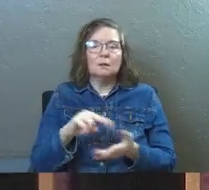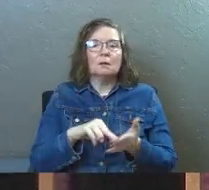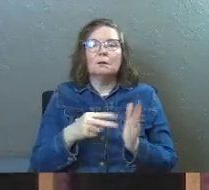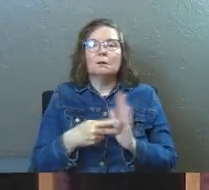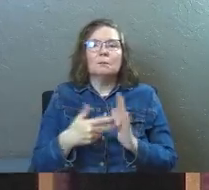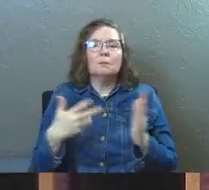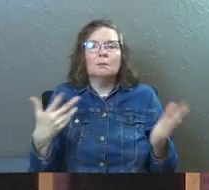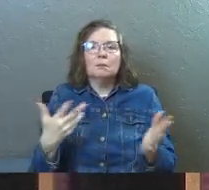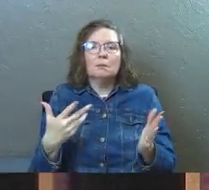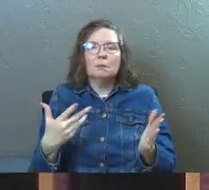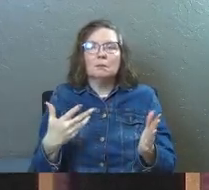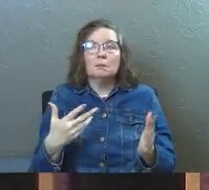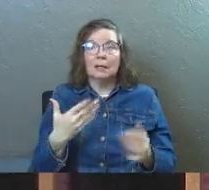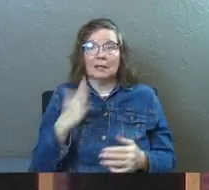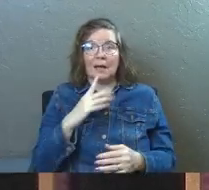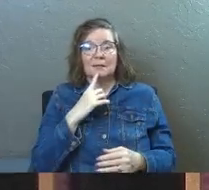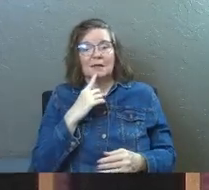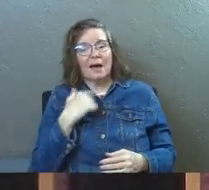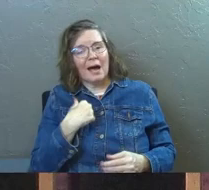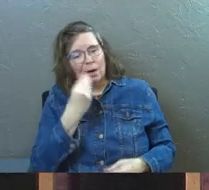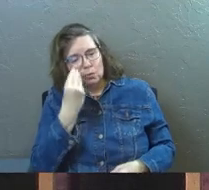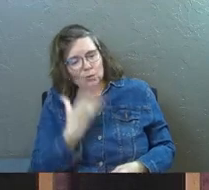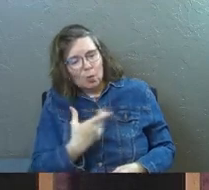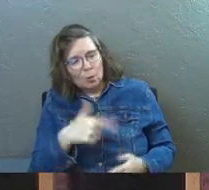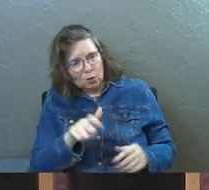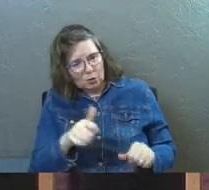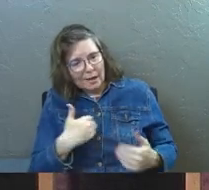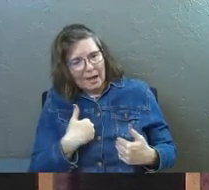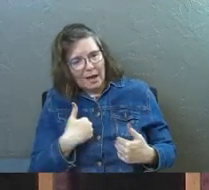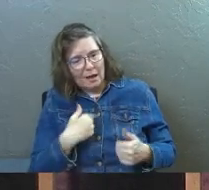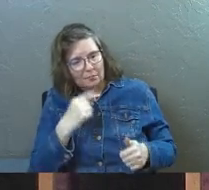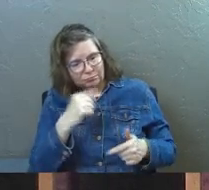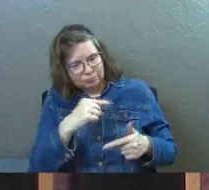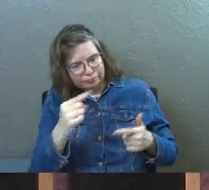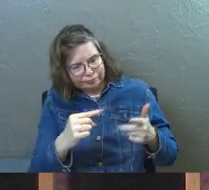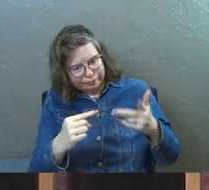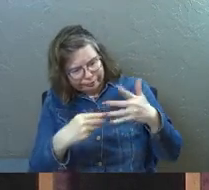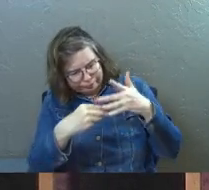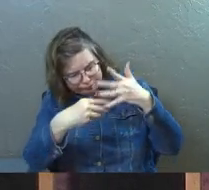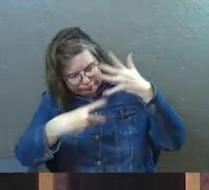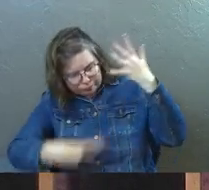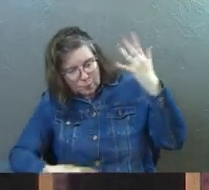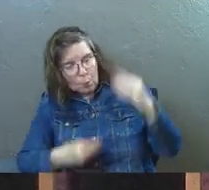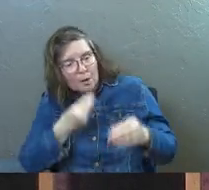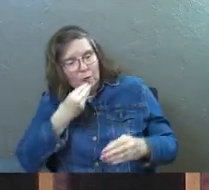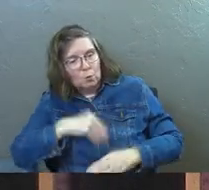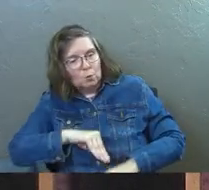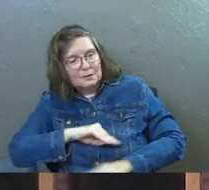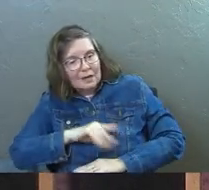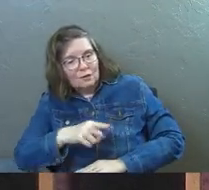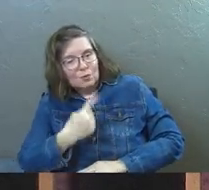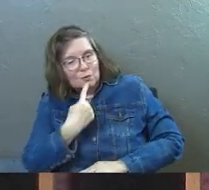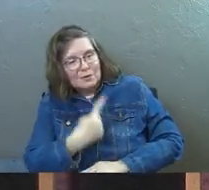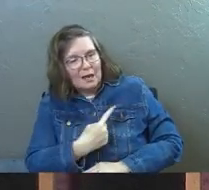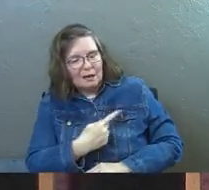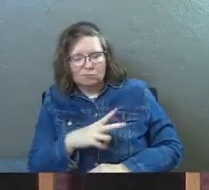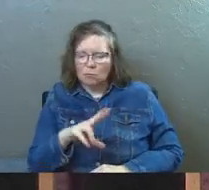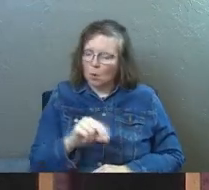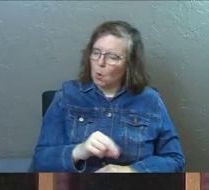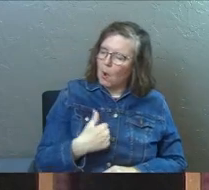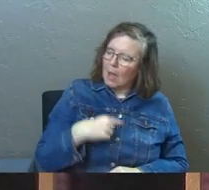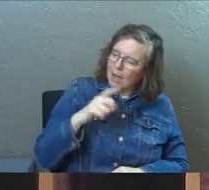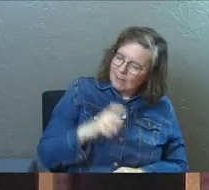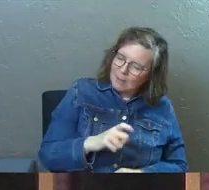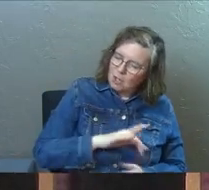of the curse? Is God said, I told you what you could have, what food would actually satisfy you. And you said, I